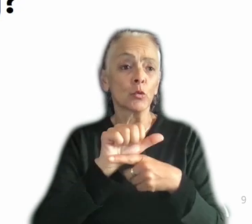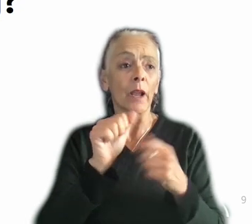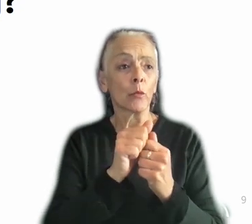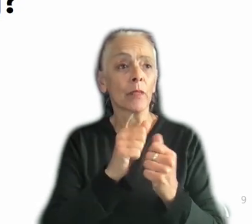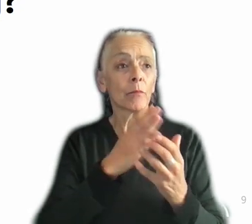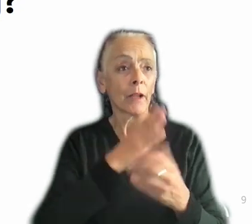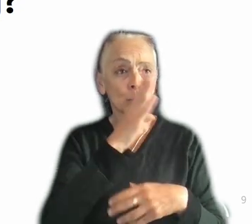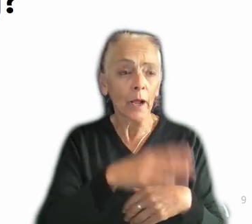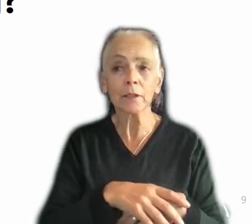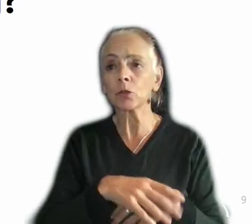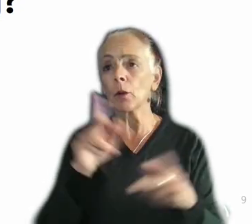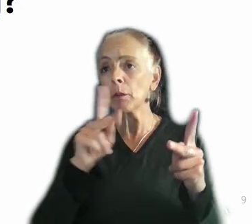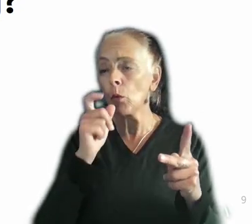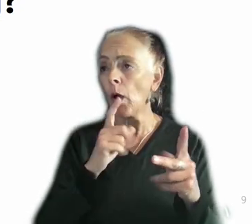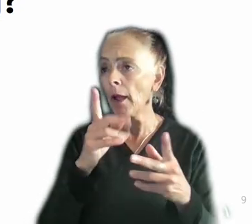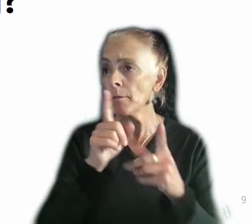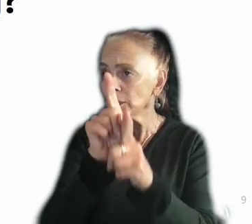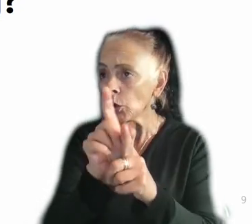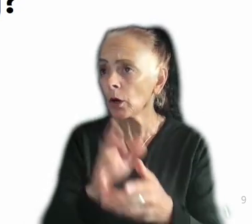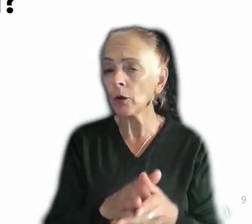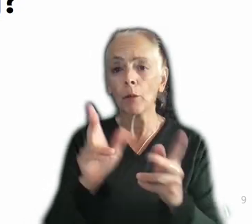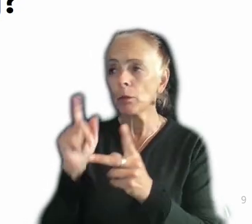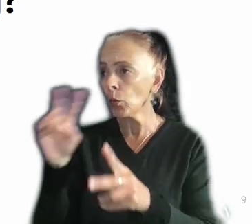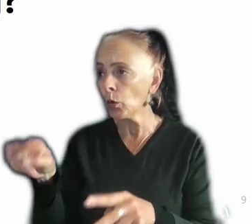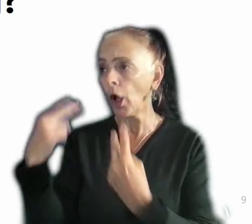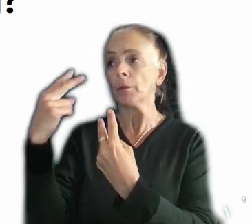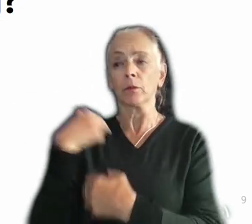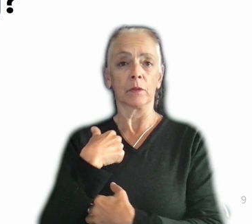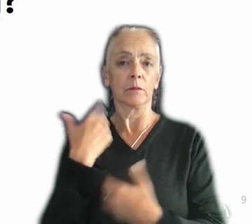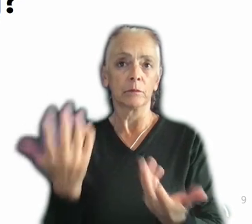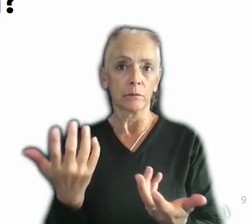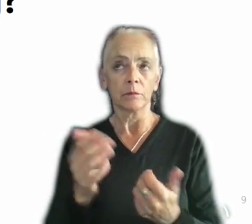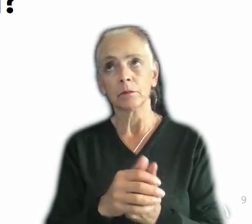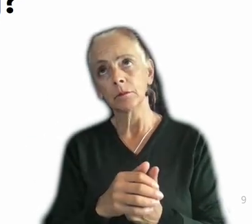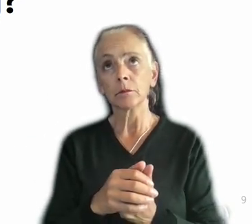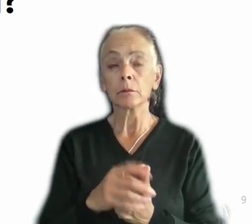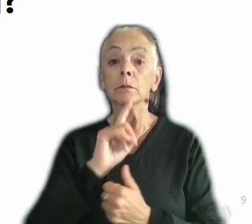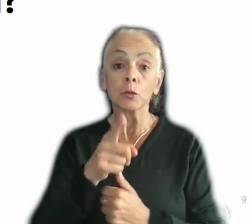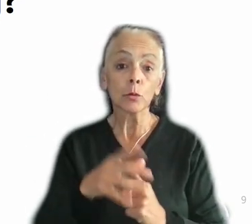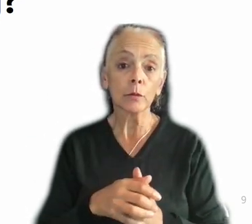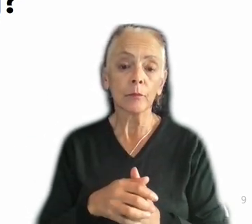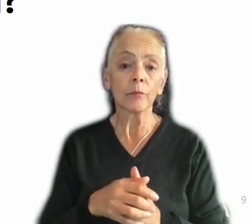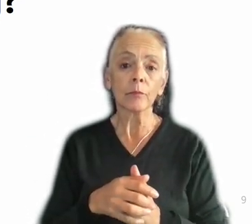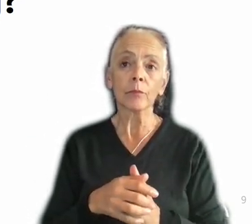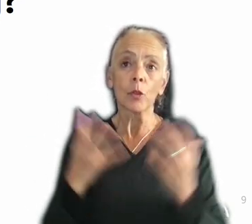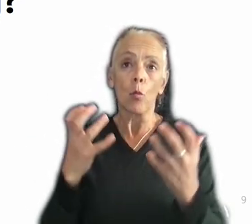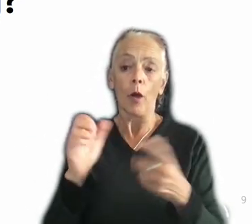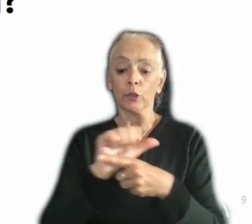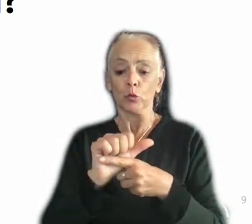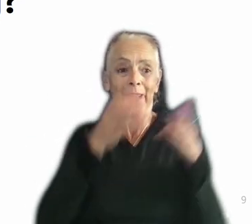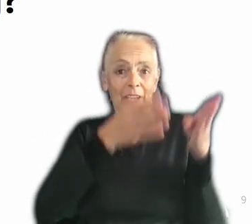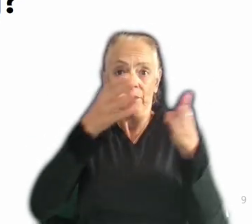the people who are somehow looking up to me in some way. And that's absolutely true. You're definitely going to be wanting to train an individual,